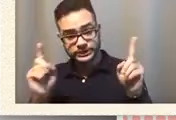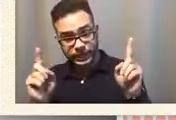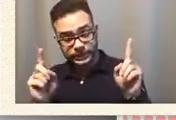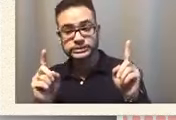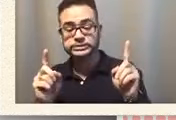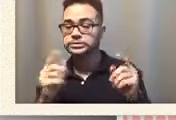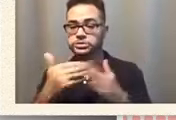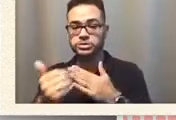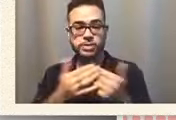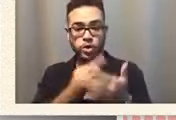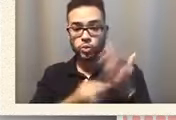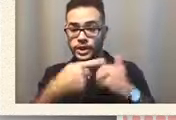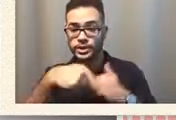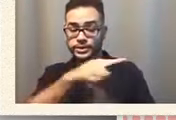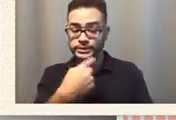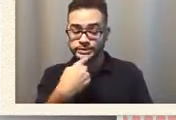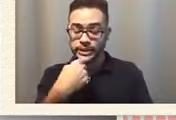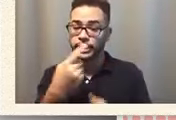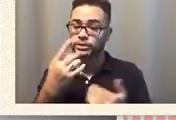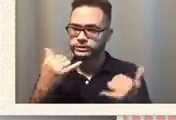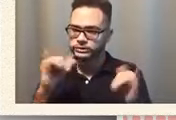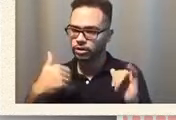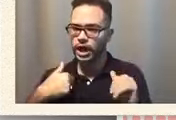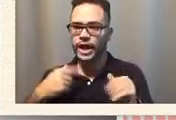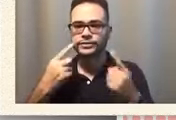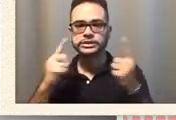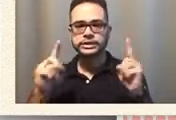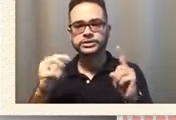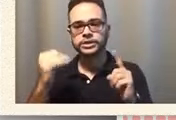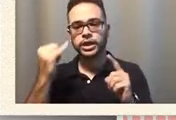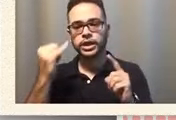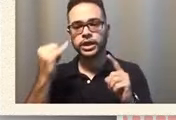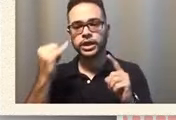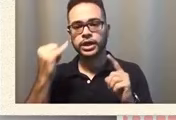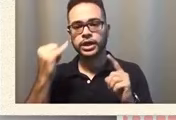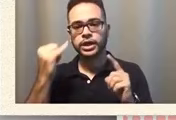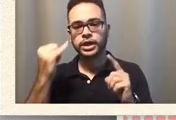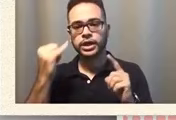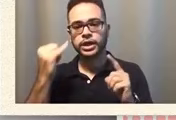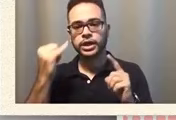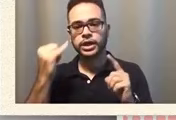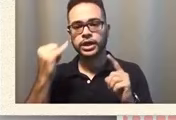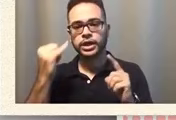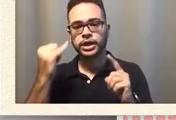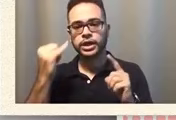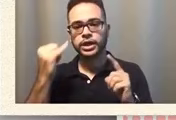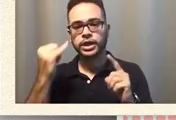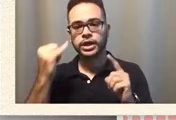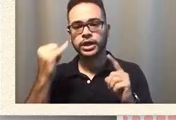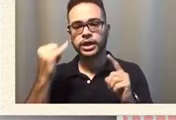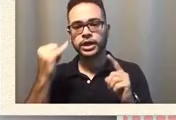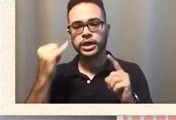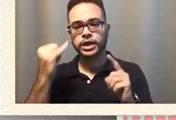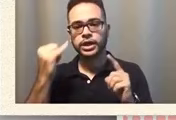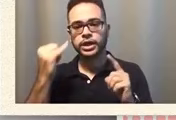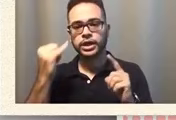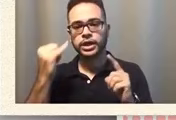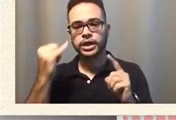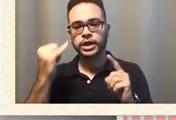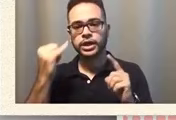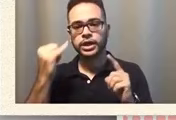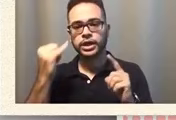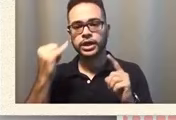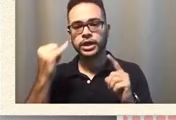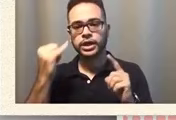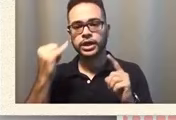they do have successes unless they were sitting in their room playing games or something like that and even then i would say oh well